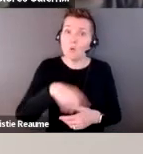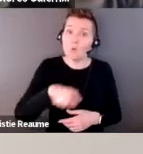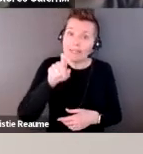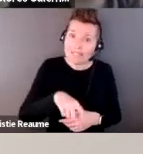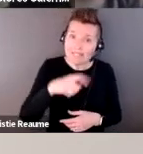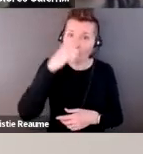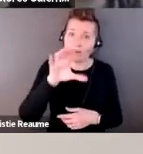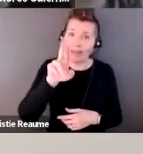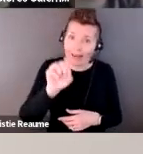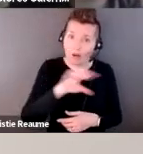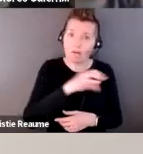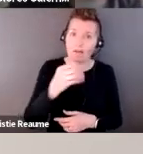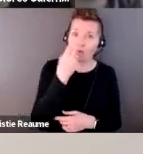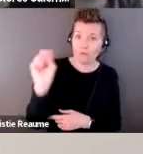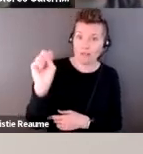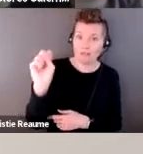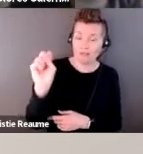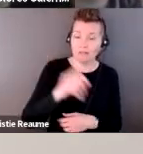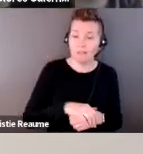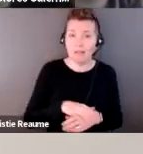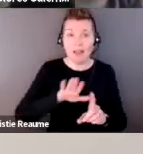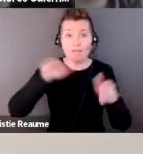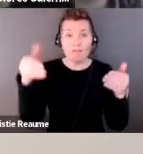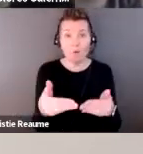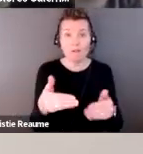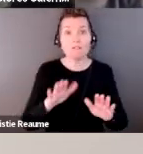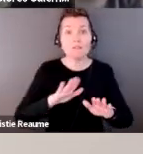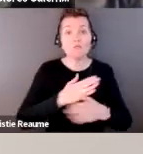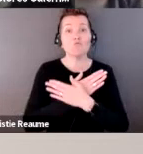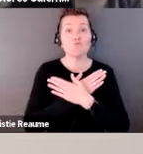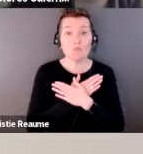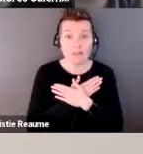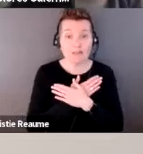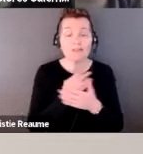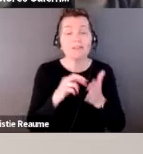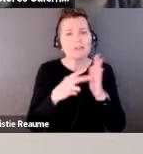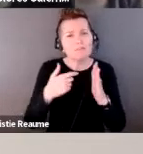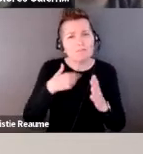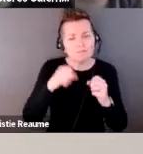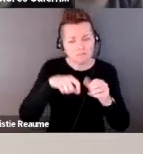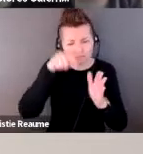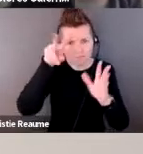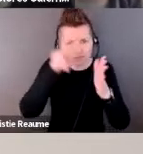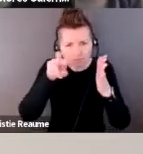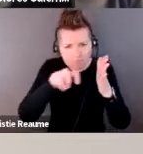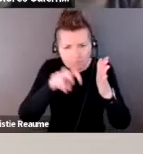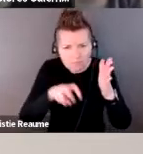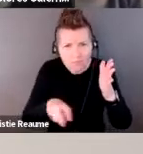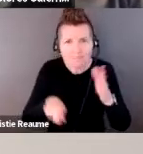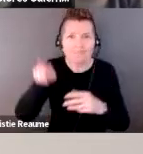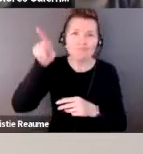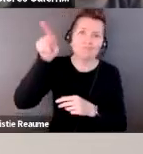And by centering rest, I'm able to dig deeper into the construction of quote unquote a normative body mind